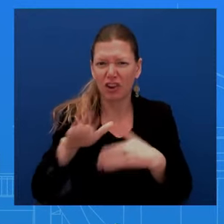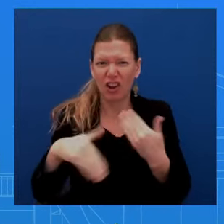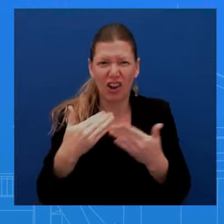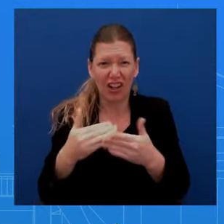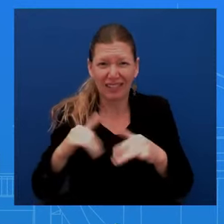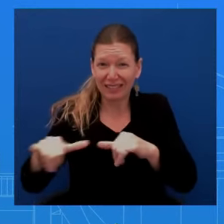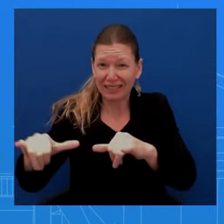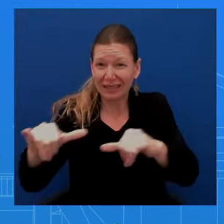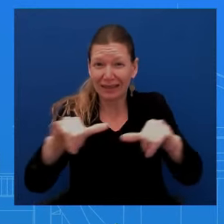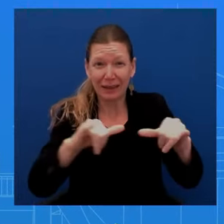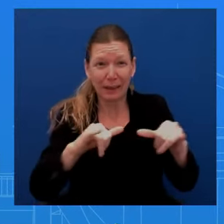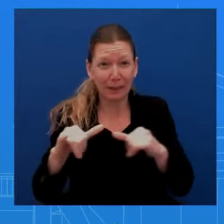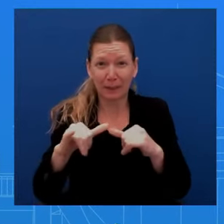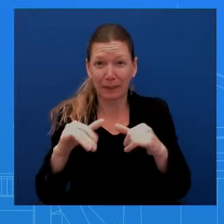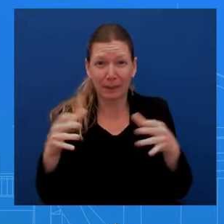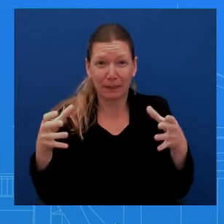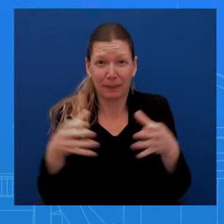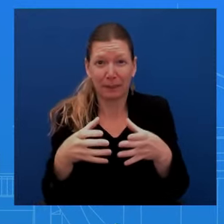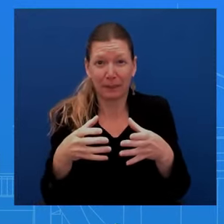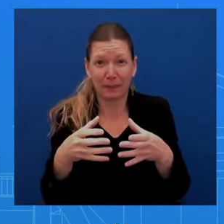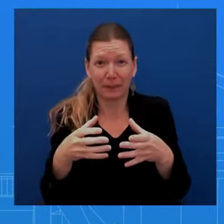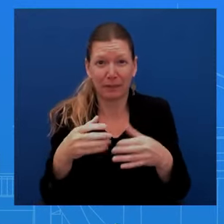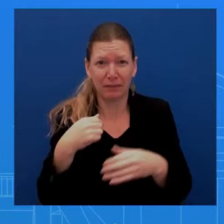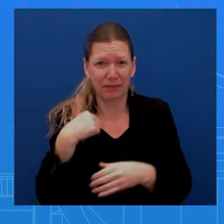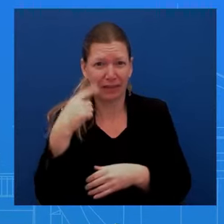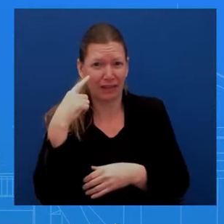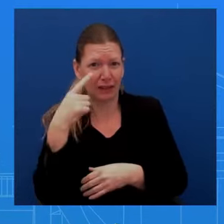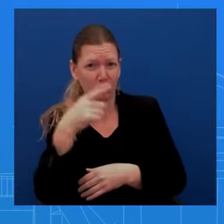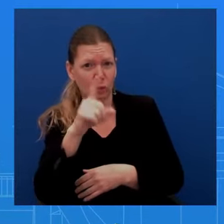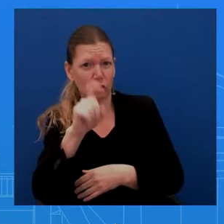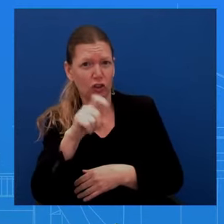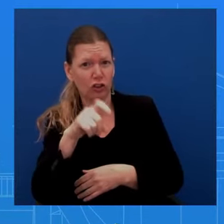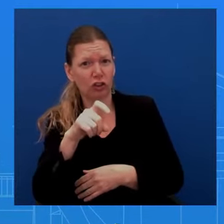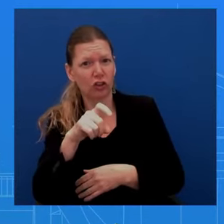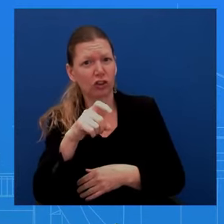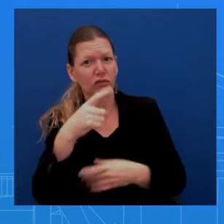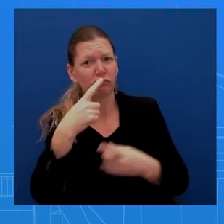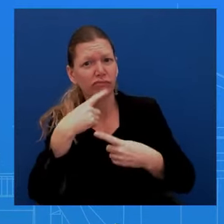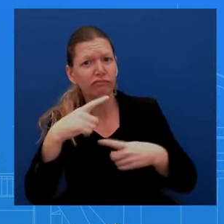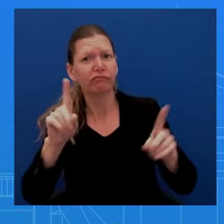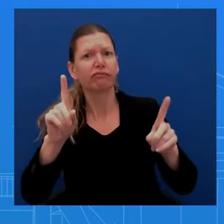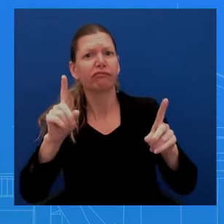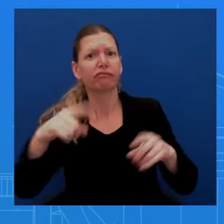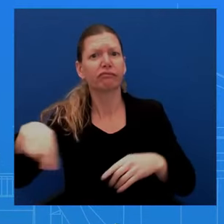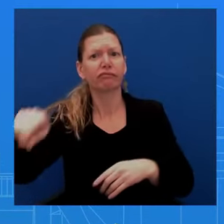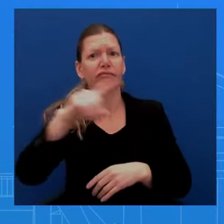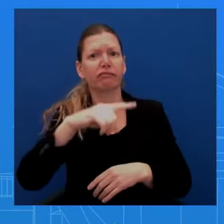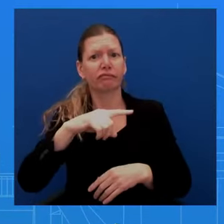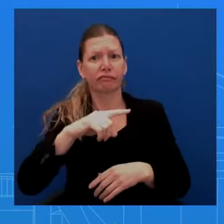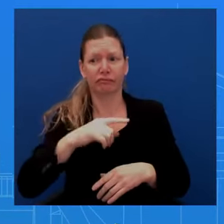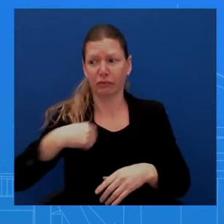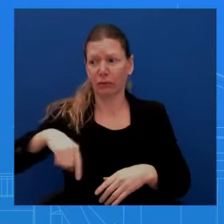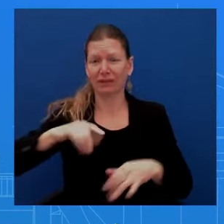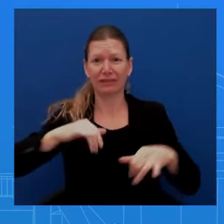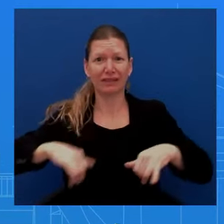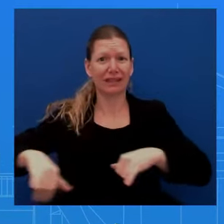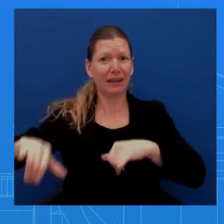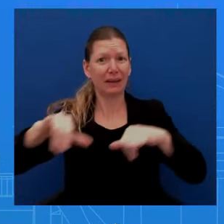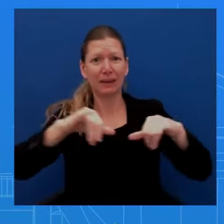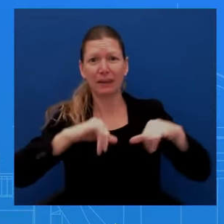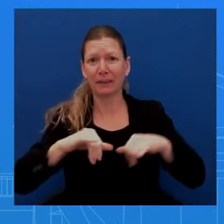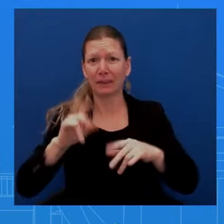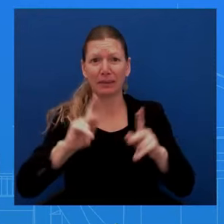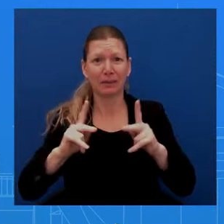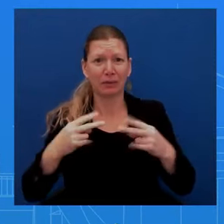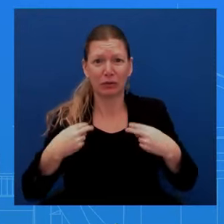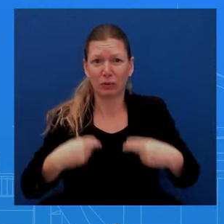national security where you can tell that, listen, these are the, these were the same guys just with different names. So this is one of my national